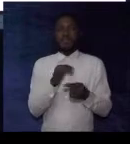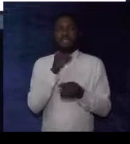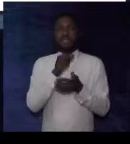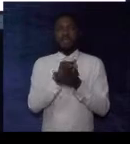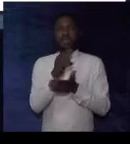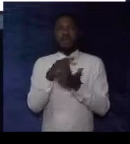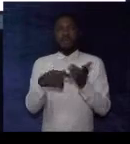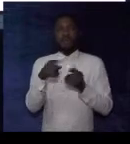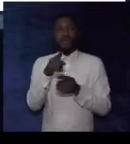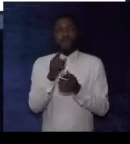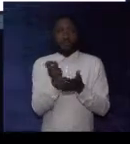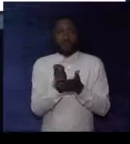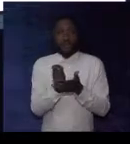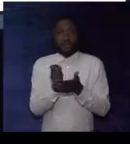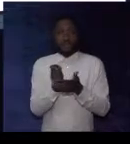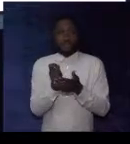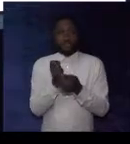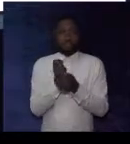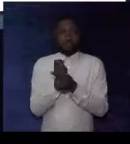Was that what you wrote?